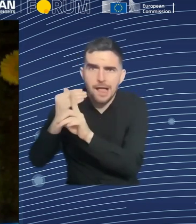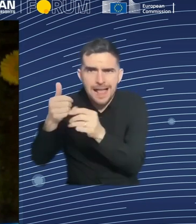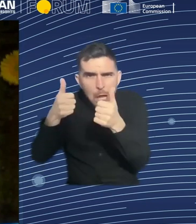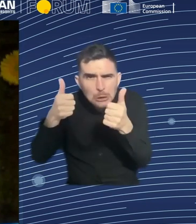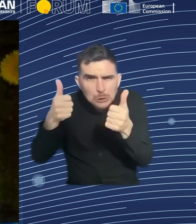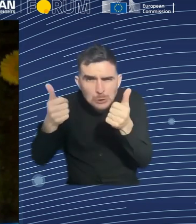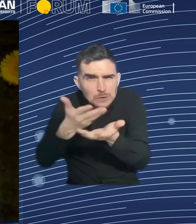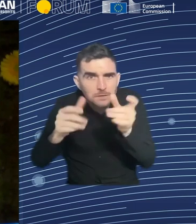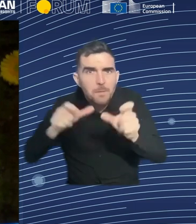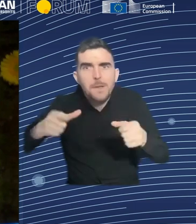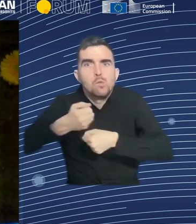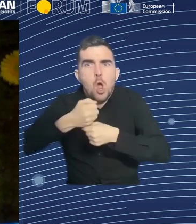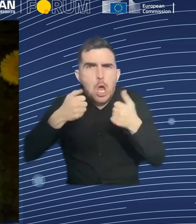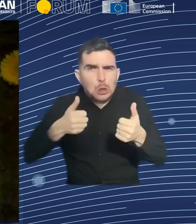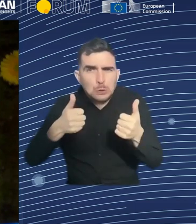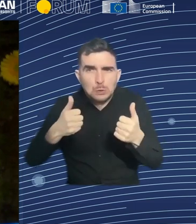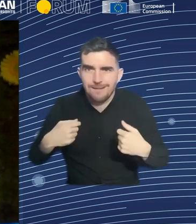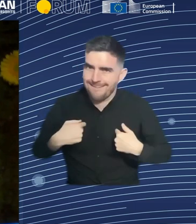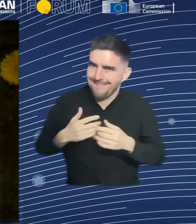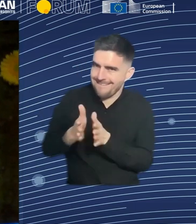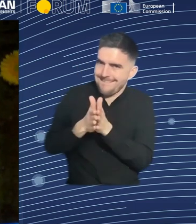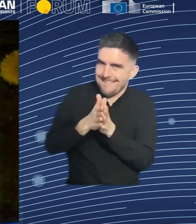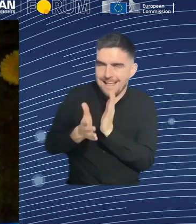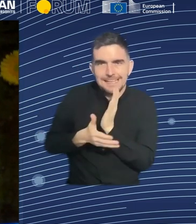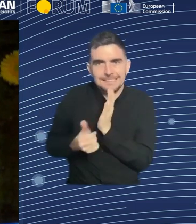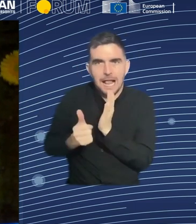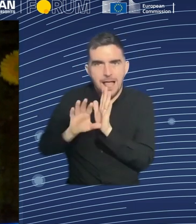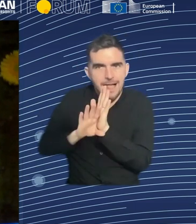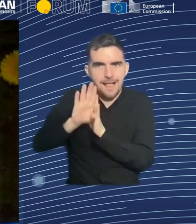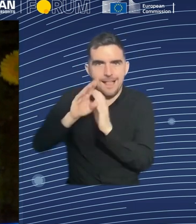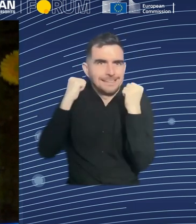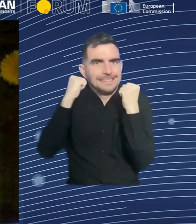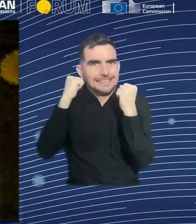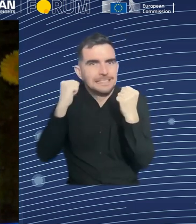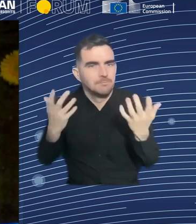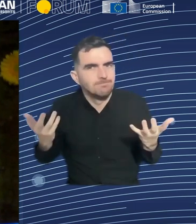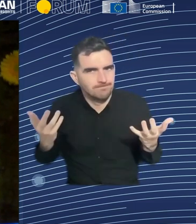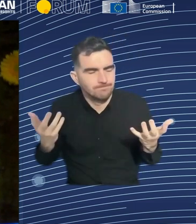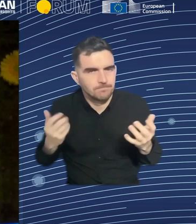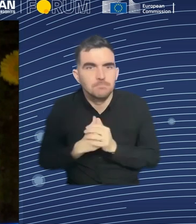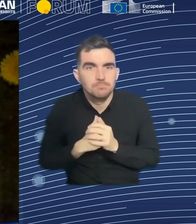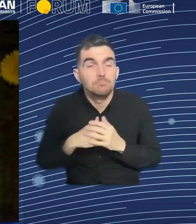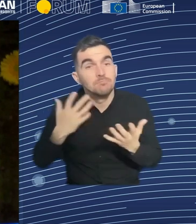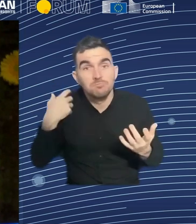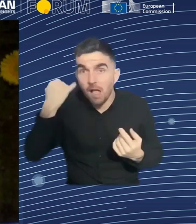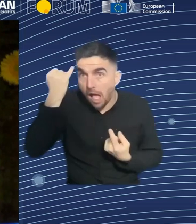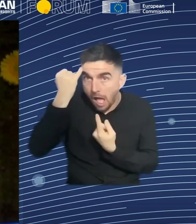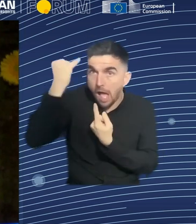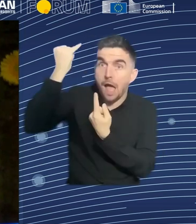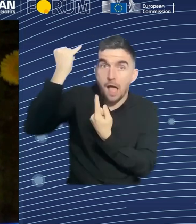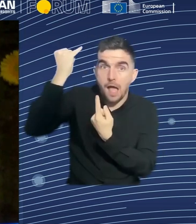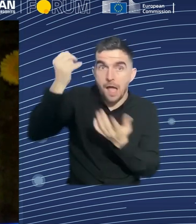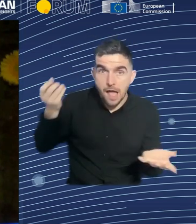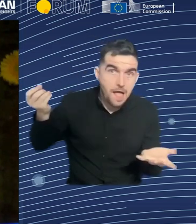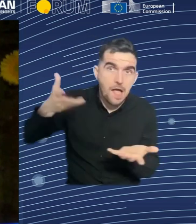a new idea. It's called the transformation guides. What is the transformation